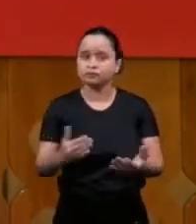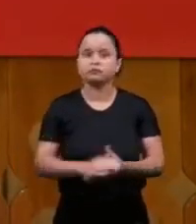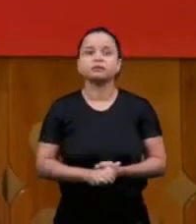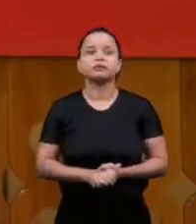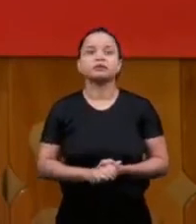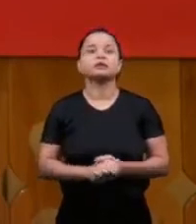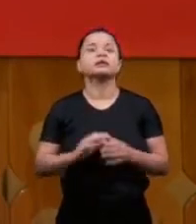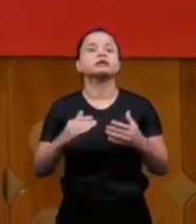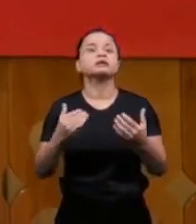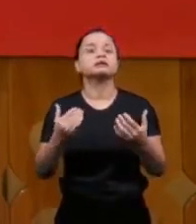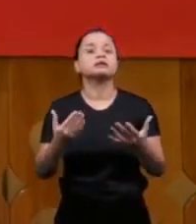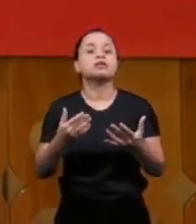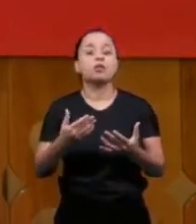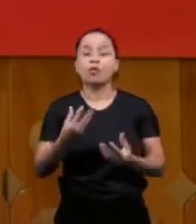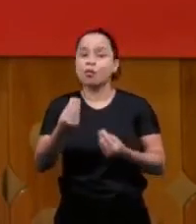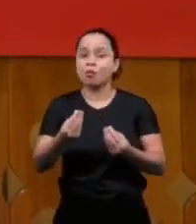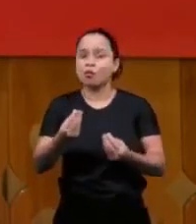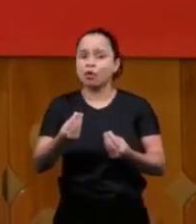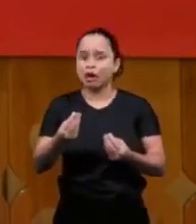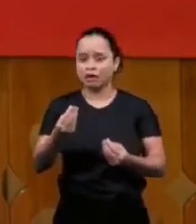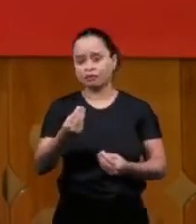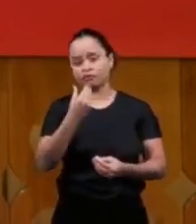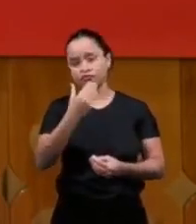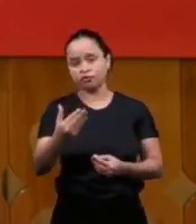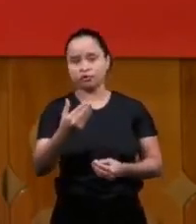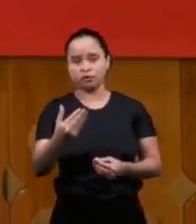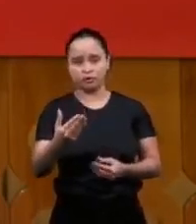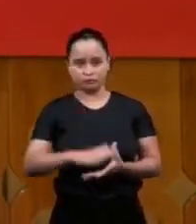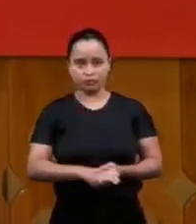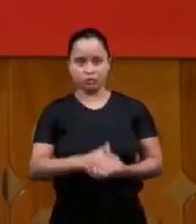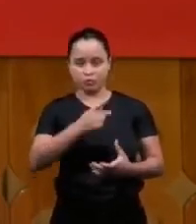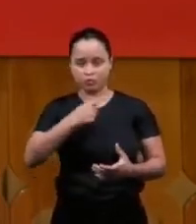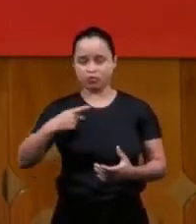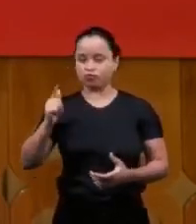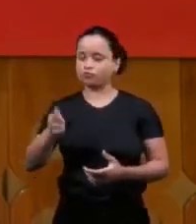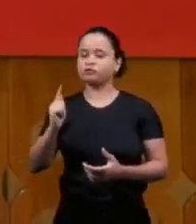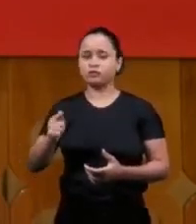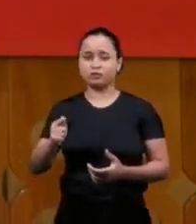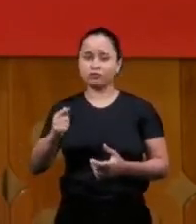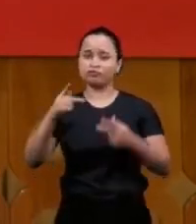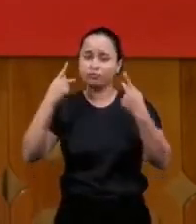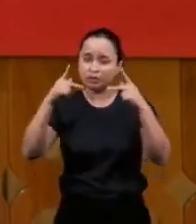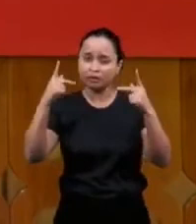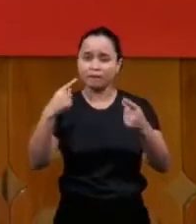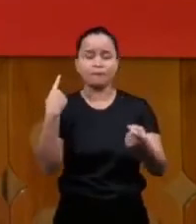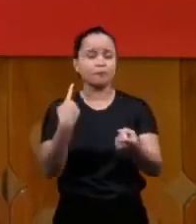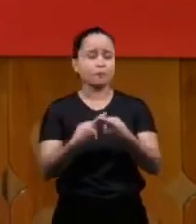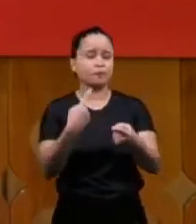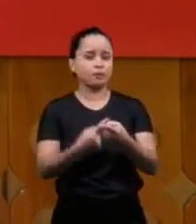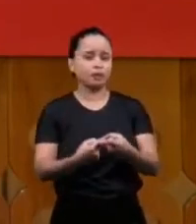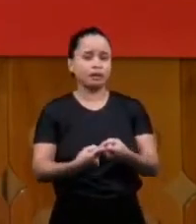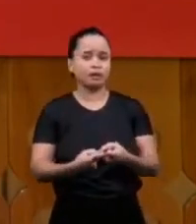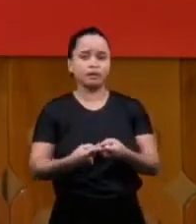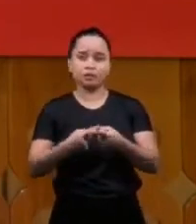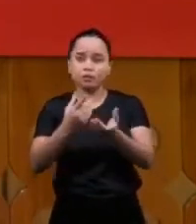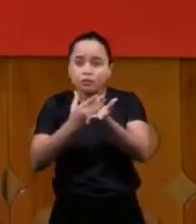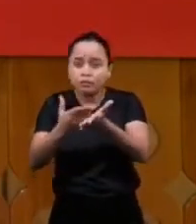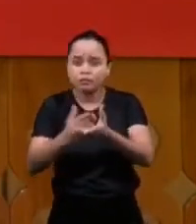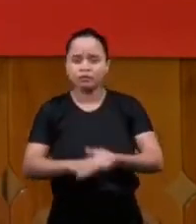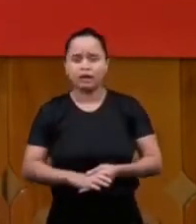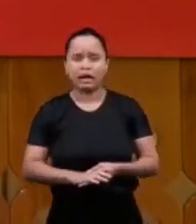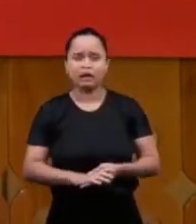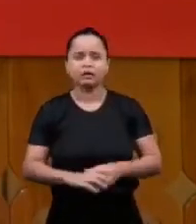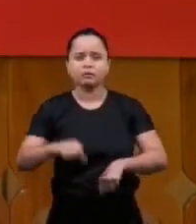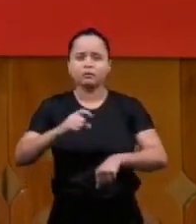no one had doubt it was we only had to have the person that would lead the praise and when we consulted the Lord showed that